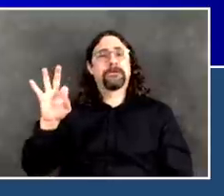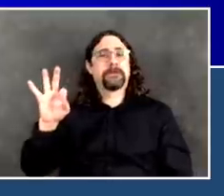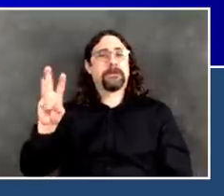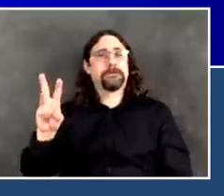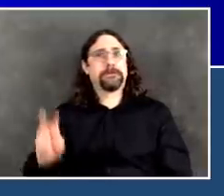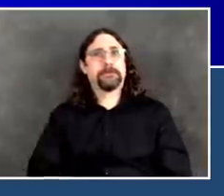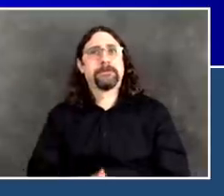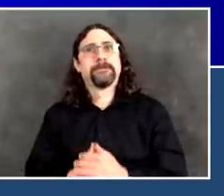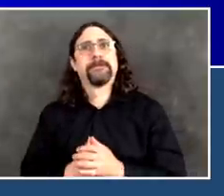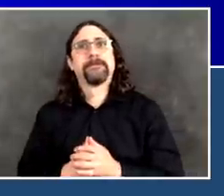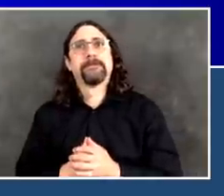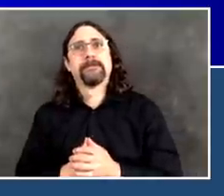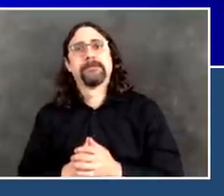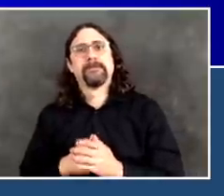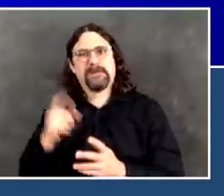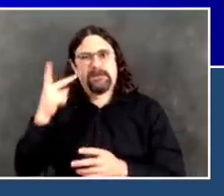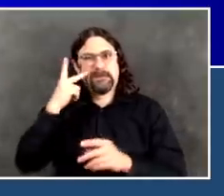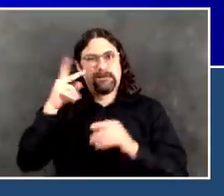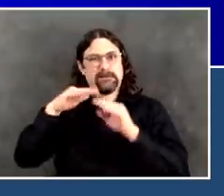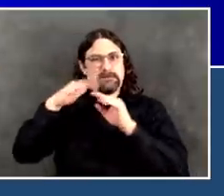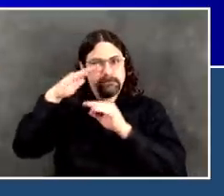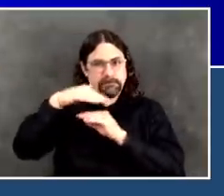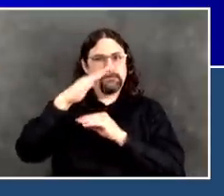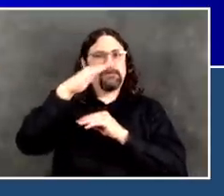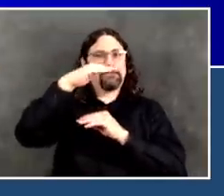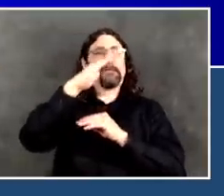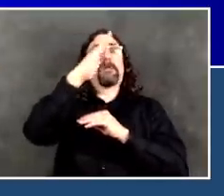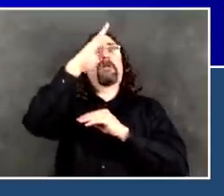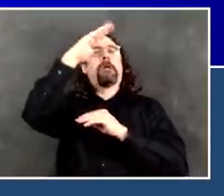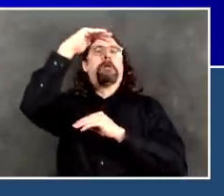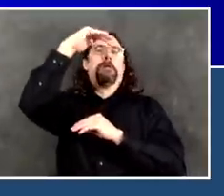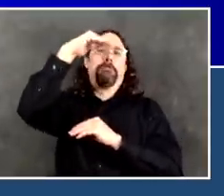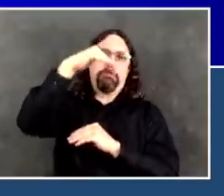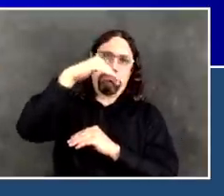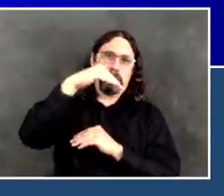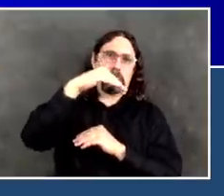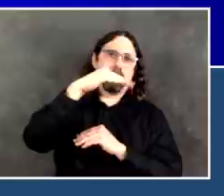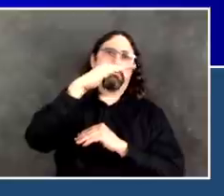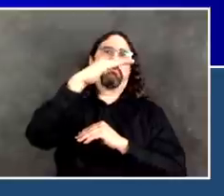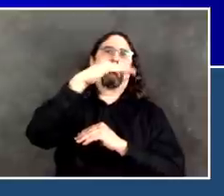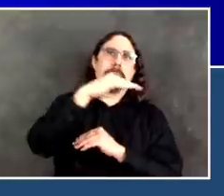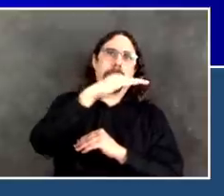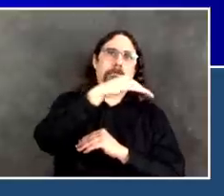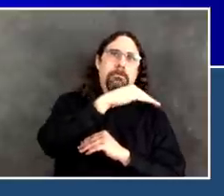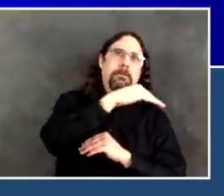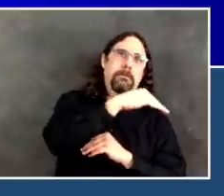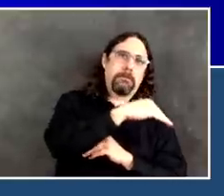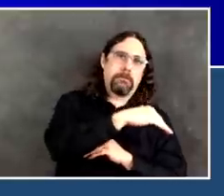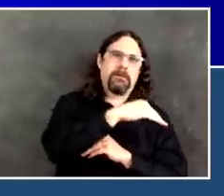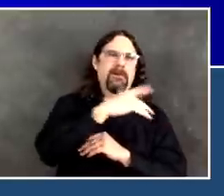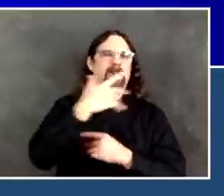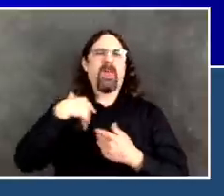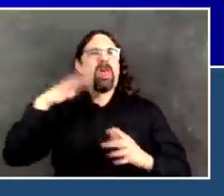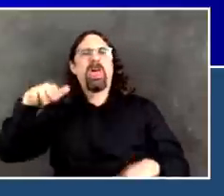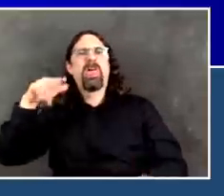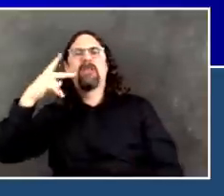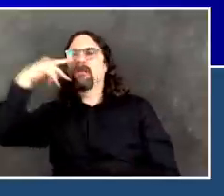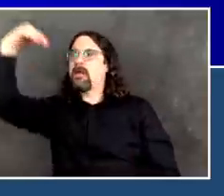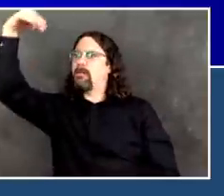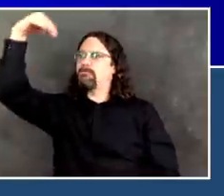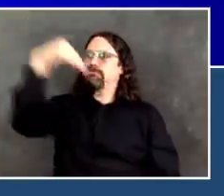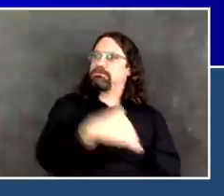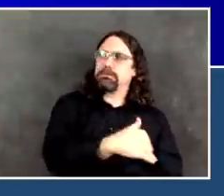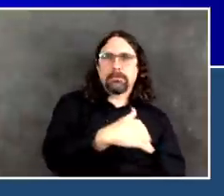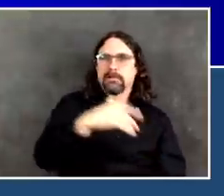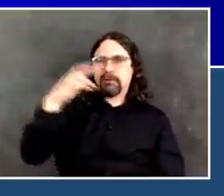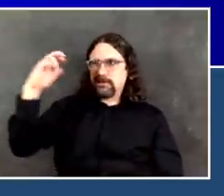Progress, we see the capacity for progress, but we don't see the movement we need. So, we have to keep working to get it right. Look, put it all